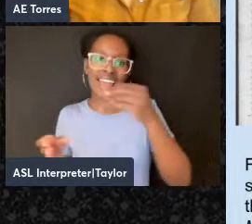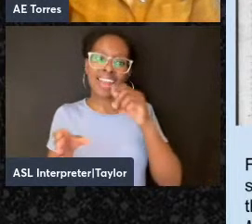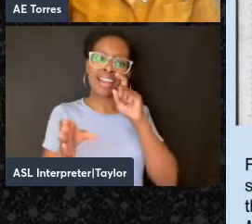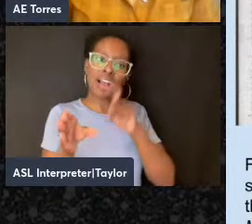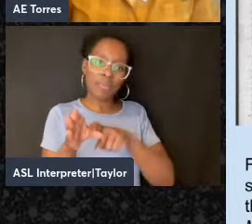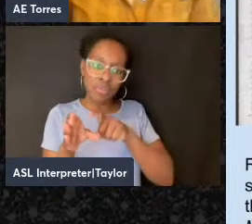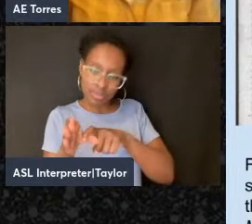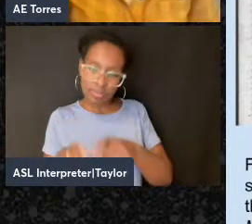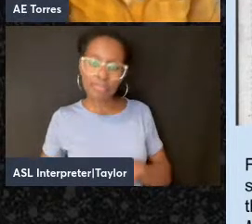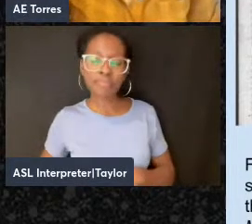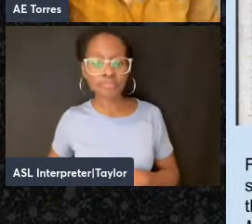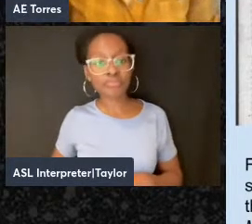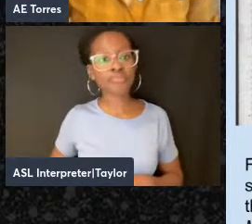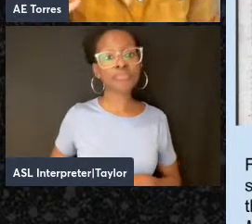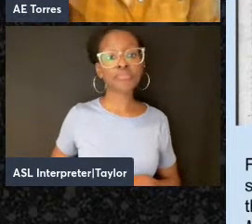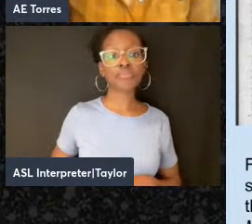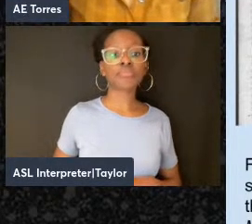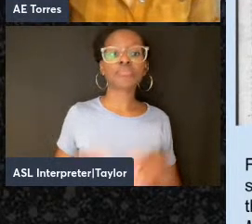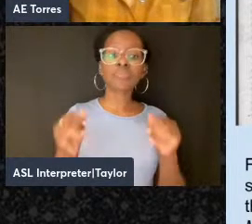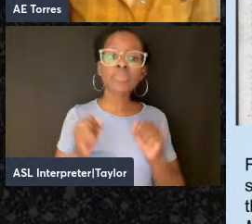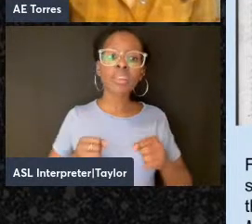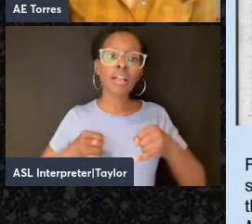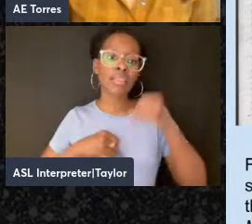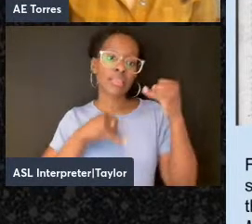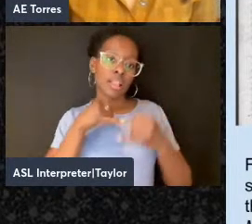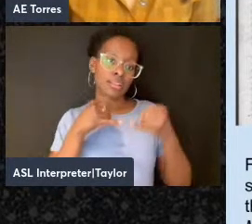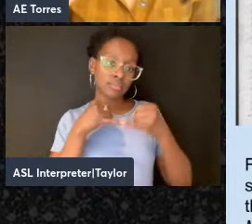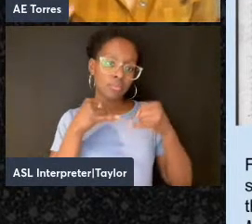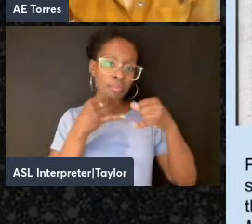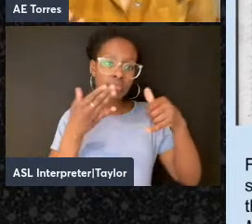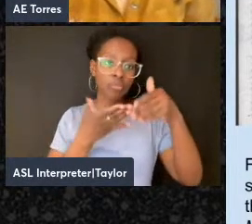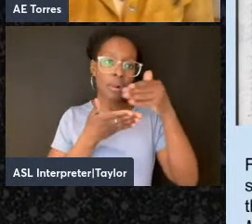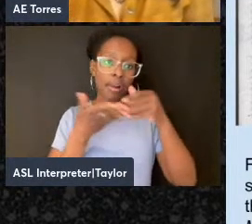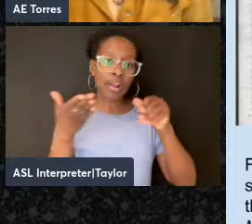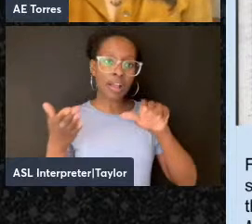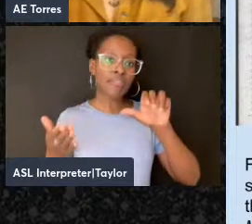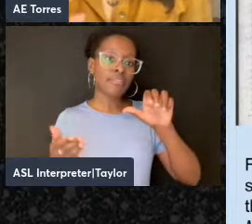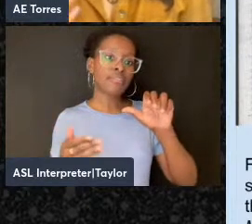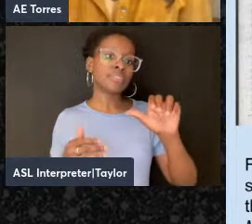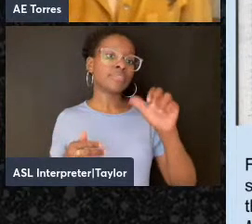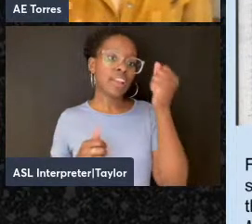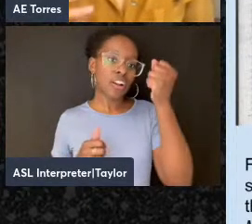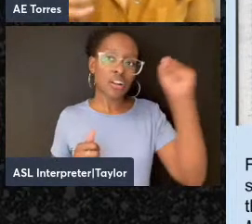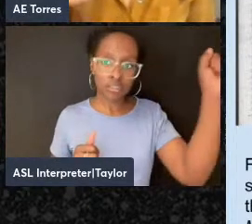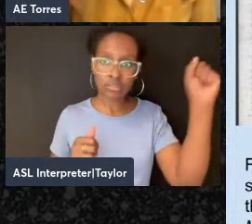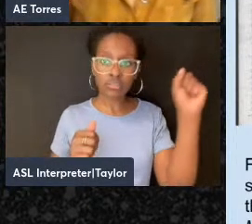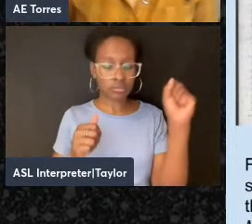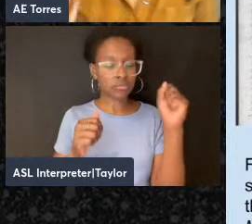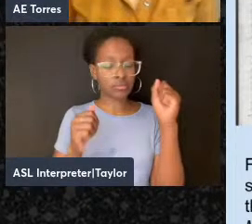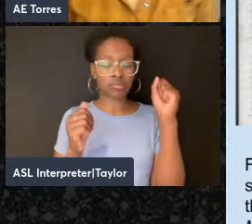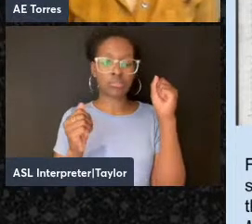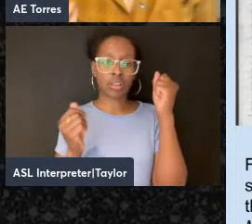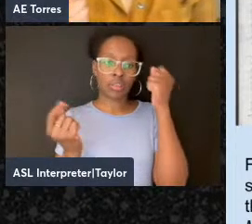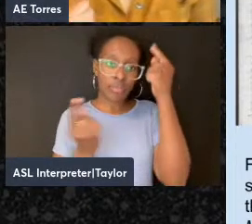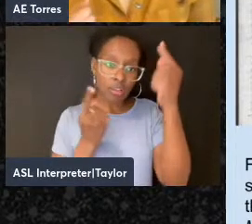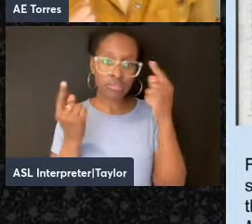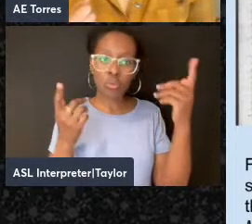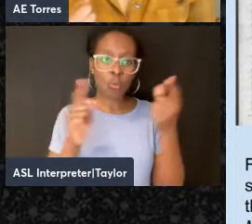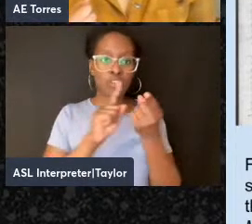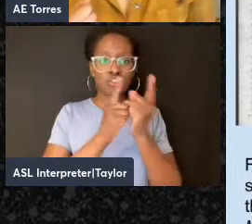And a final aspect of anarchist language politics that I want to mention is translation.